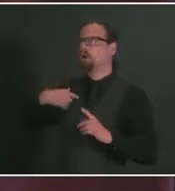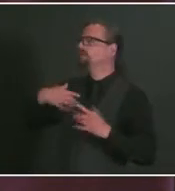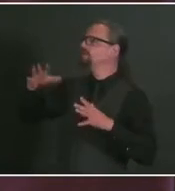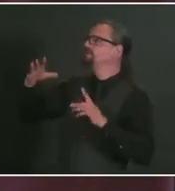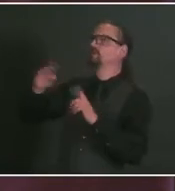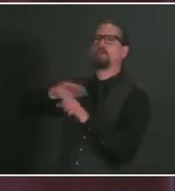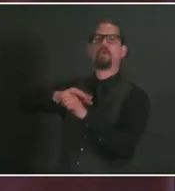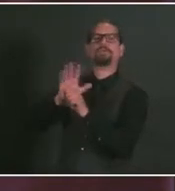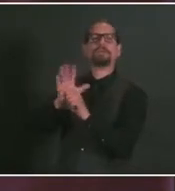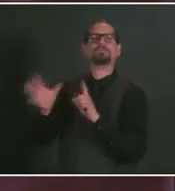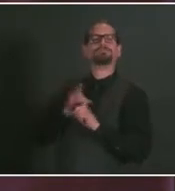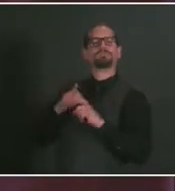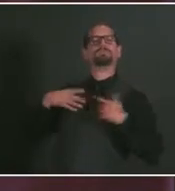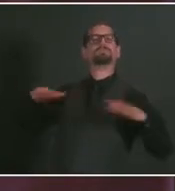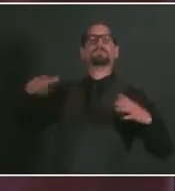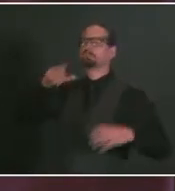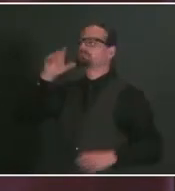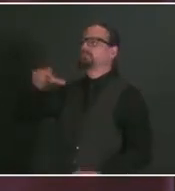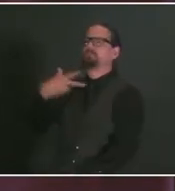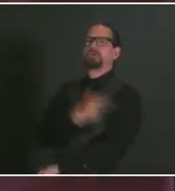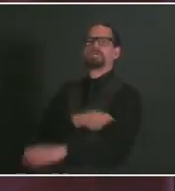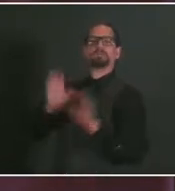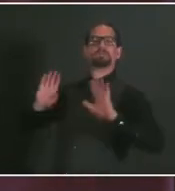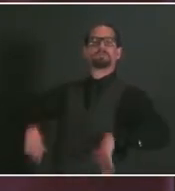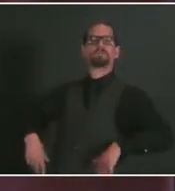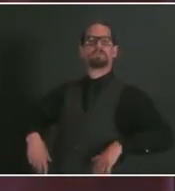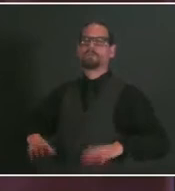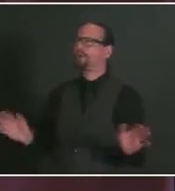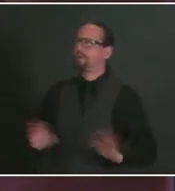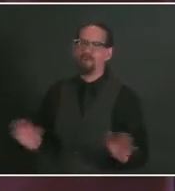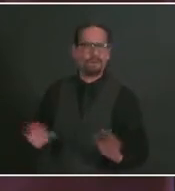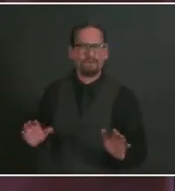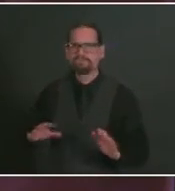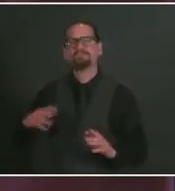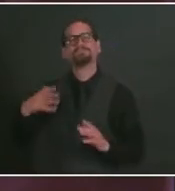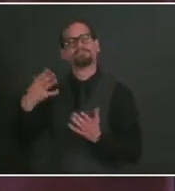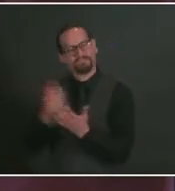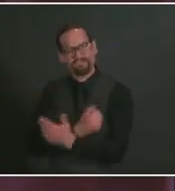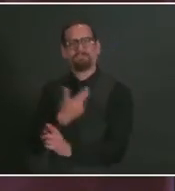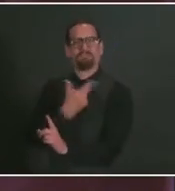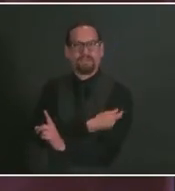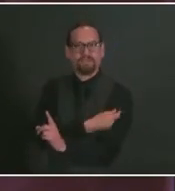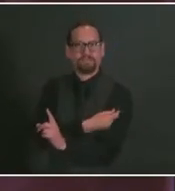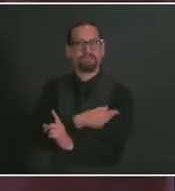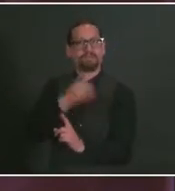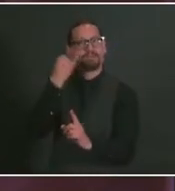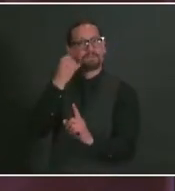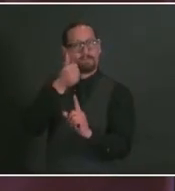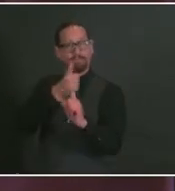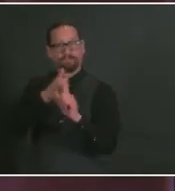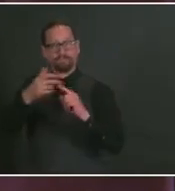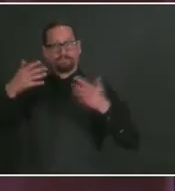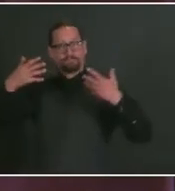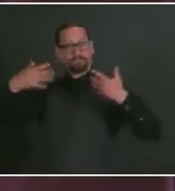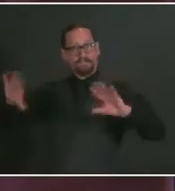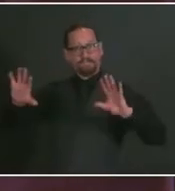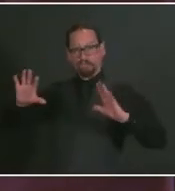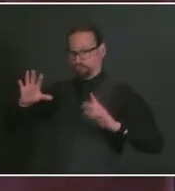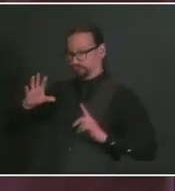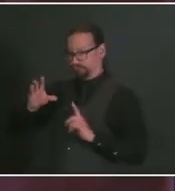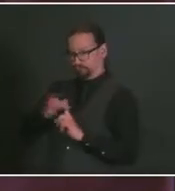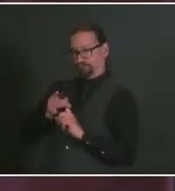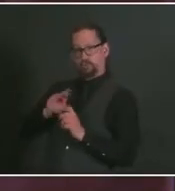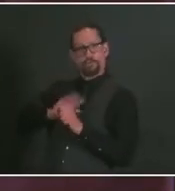If you've had COVID-19, your body may not always mount a strong immune response that's needed to fight off another COVID